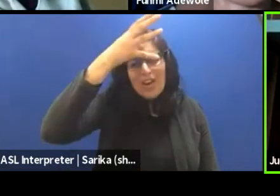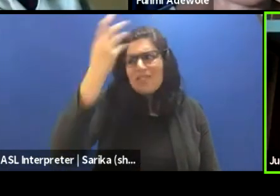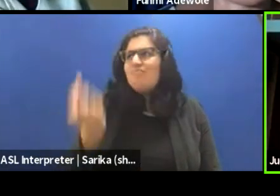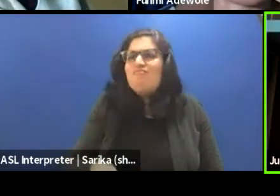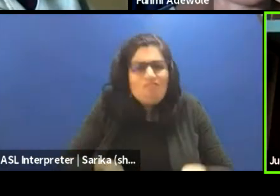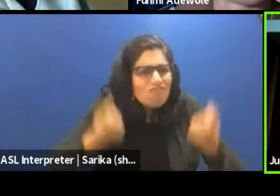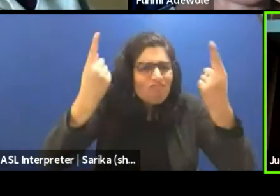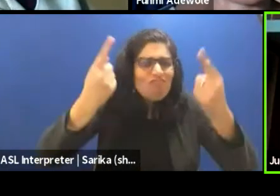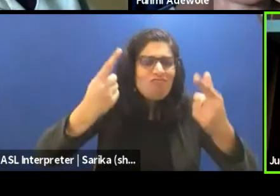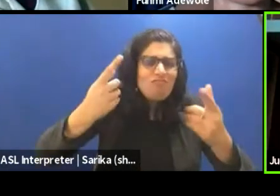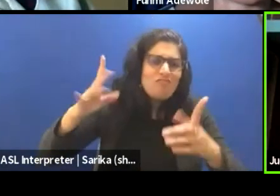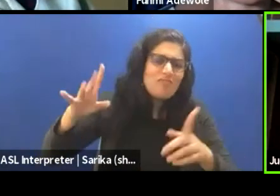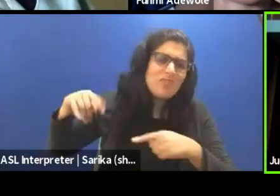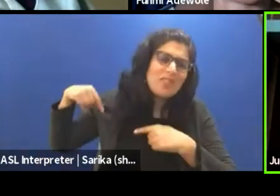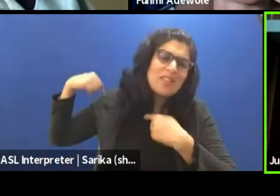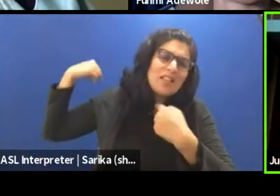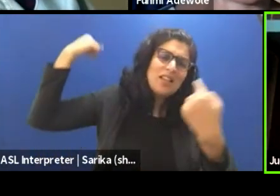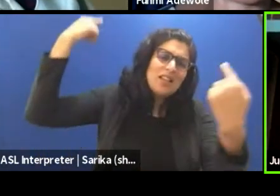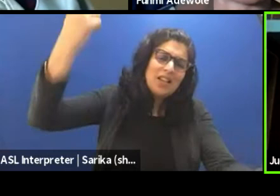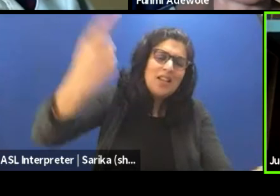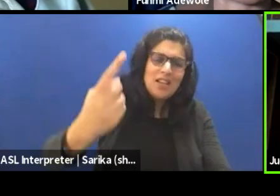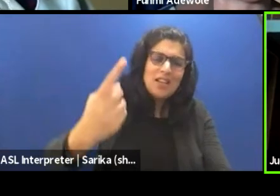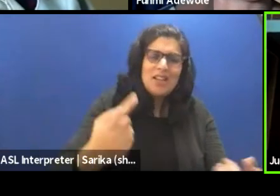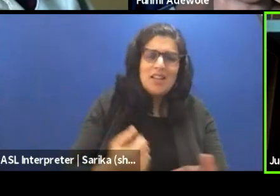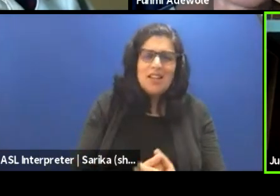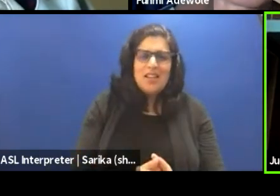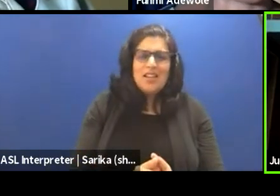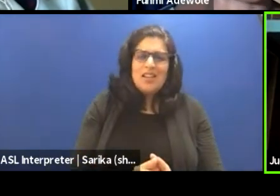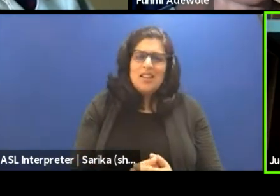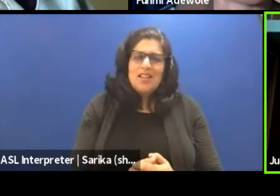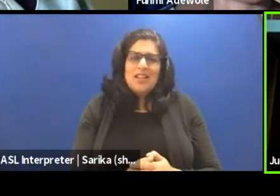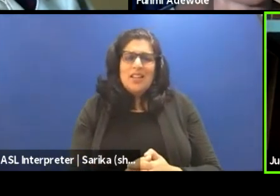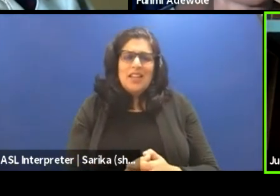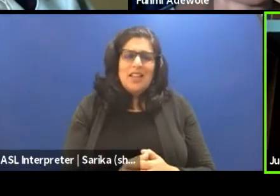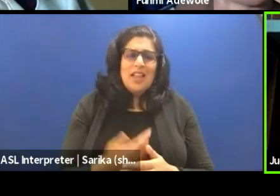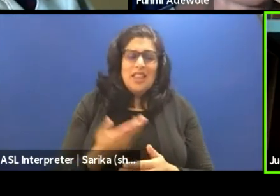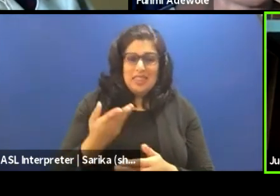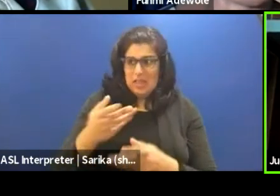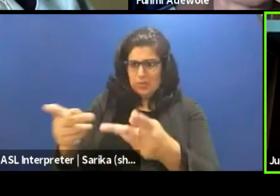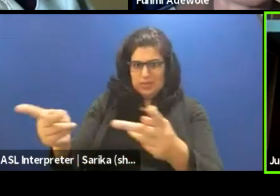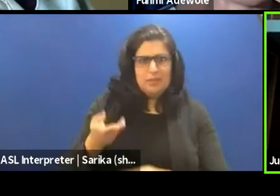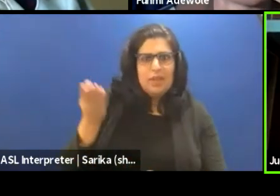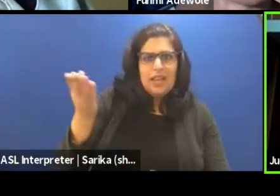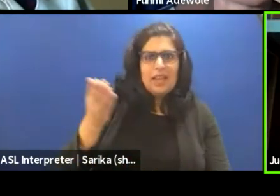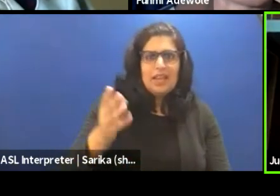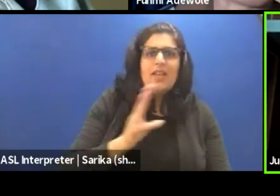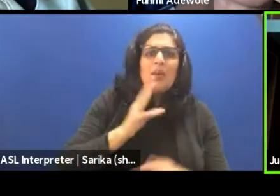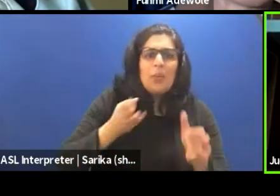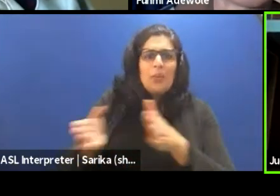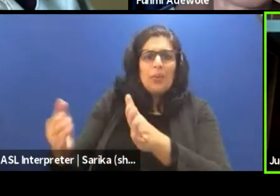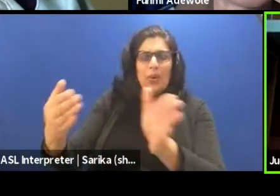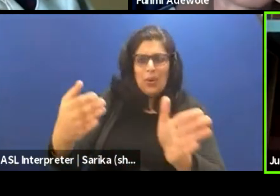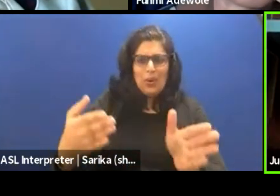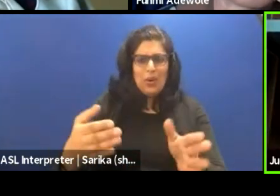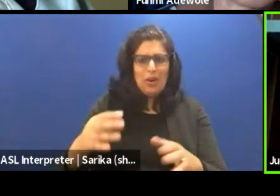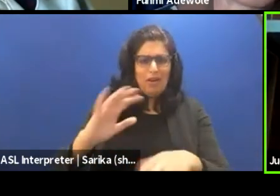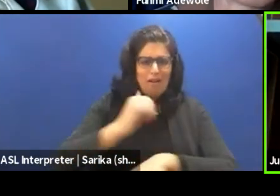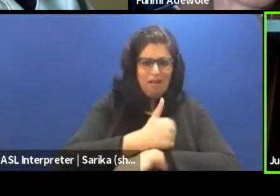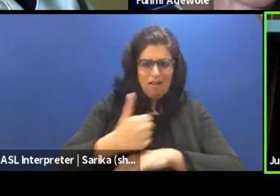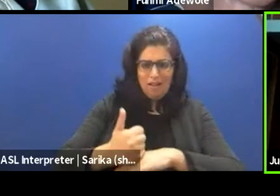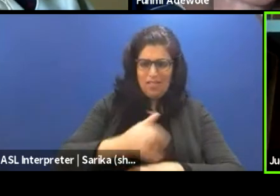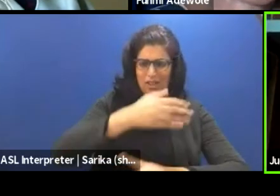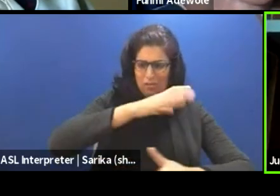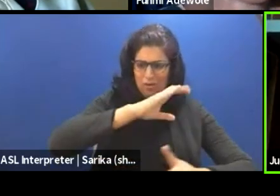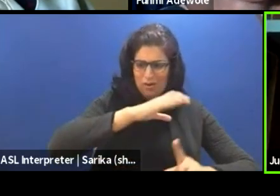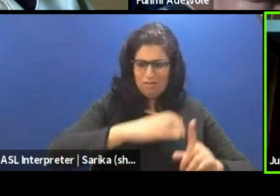of the Oshun River was theater. There was a space, there was an object, there was a goal, there were characters.